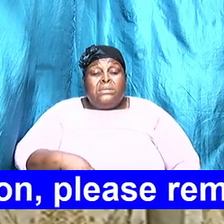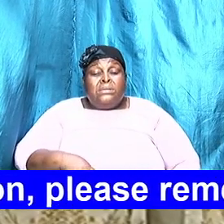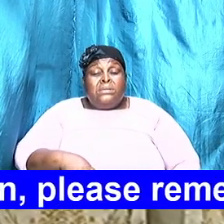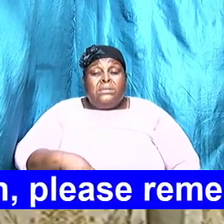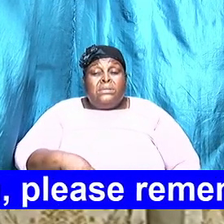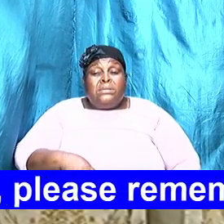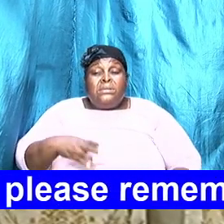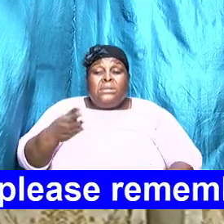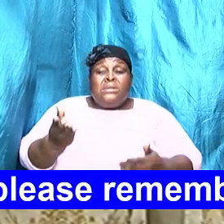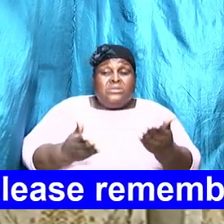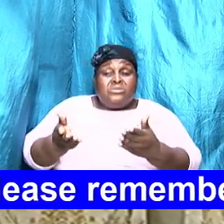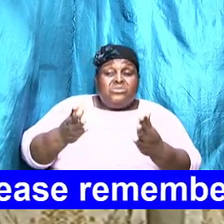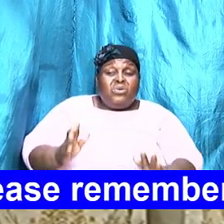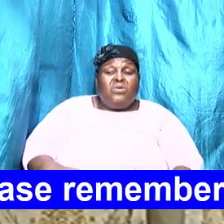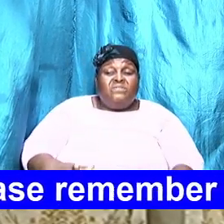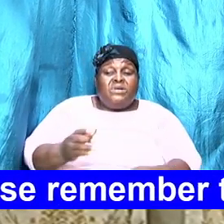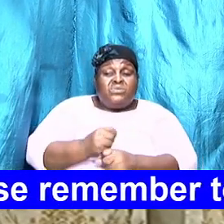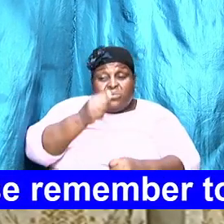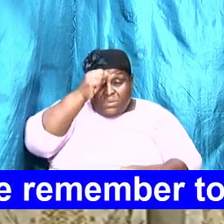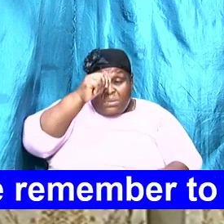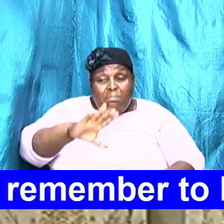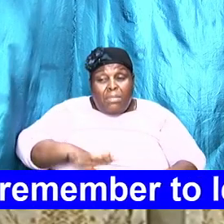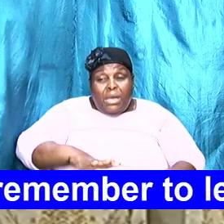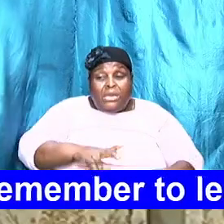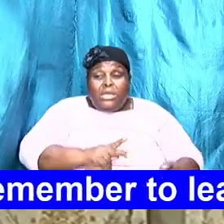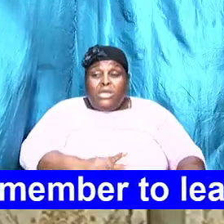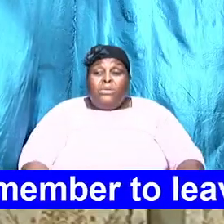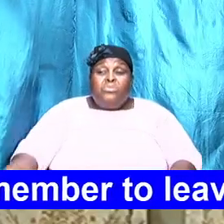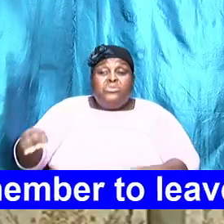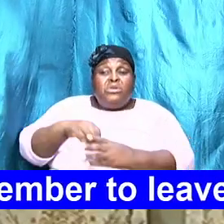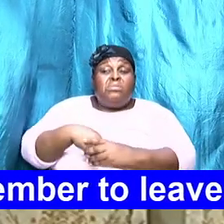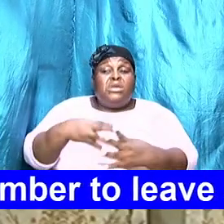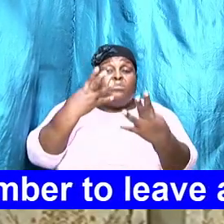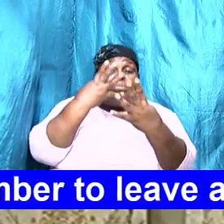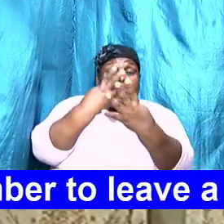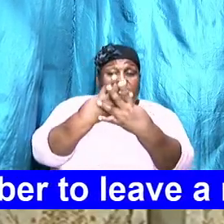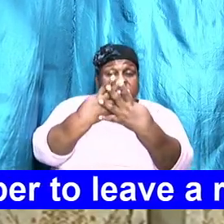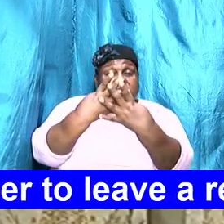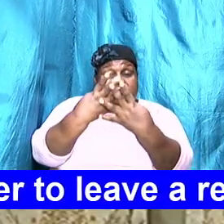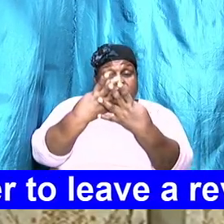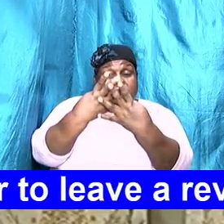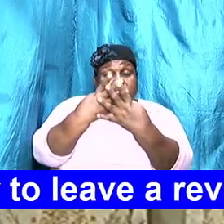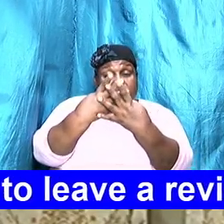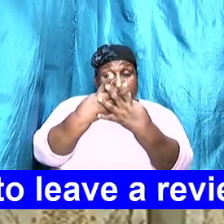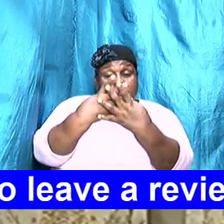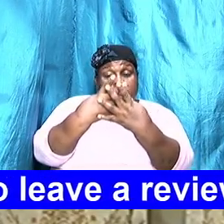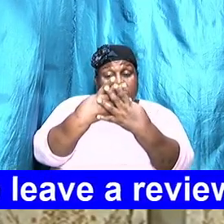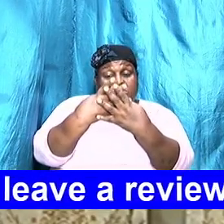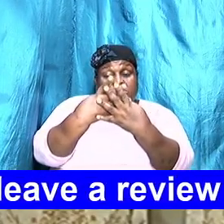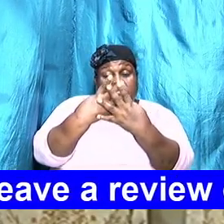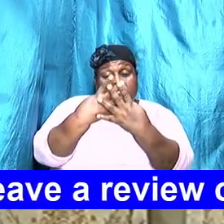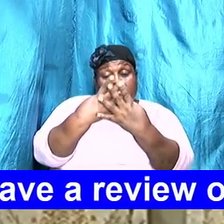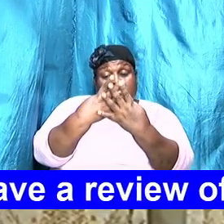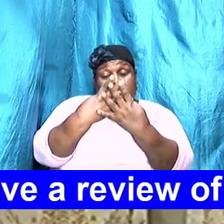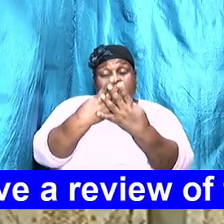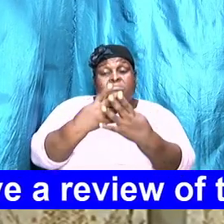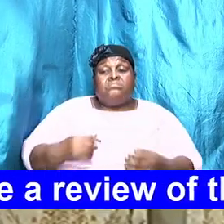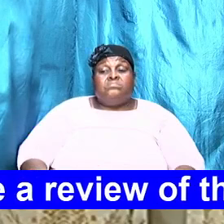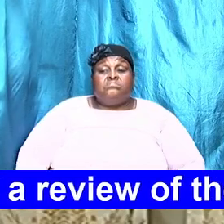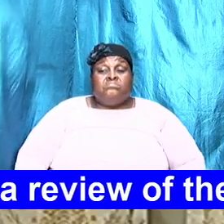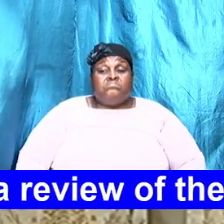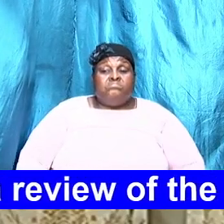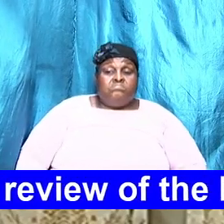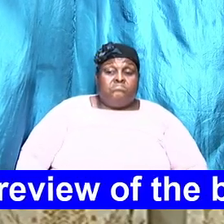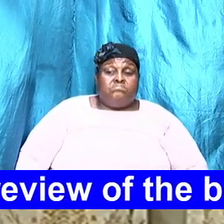put him in debt as jail. In fact, I want us to read it together. And I'm going to ask us to turn to St.